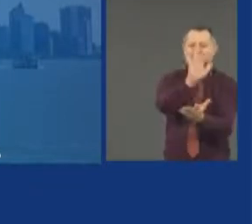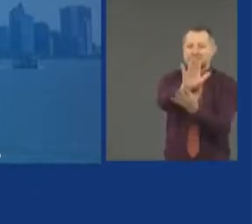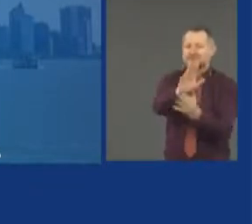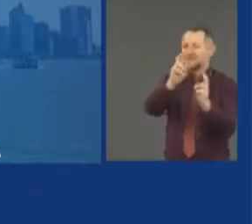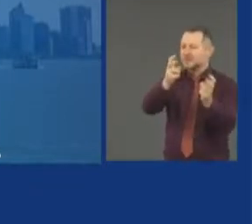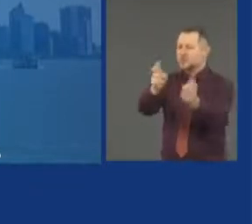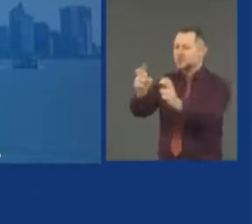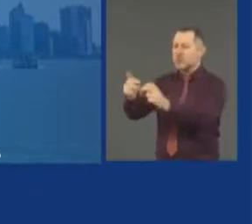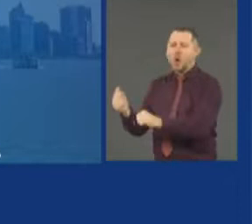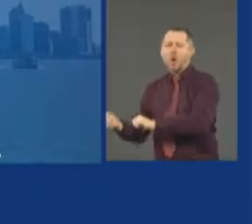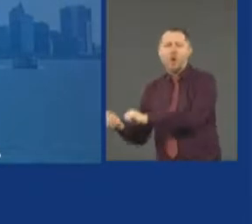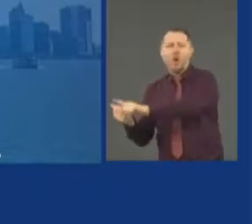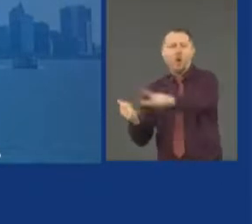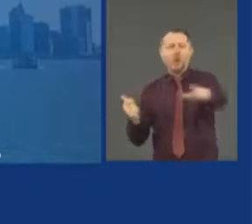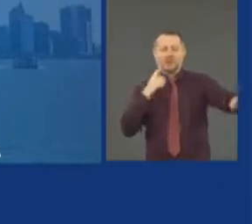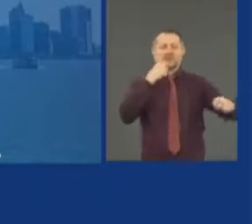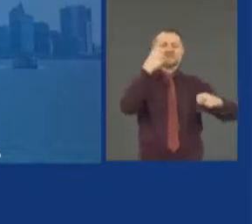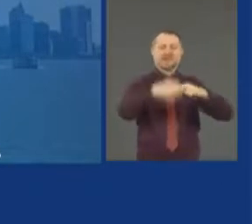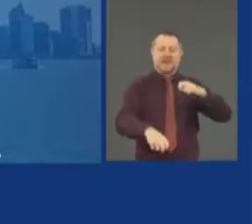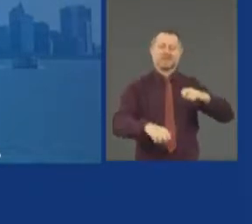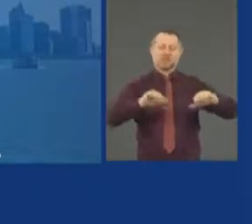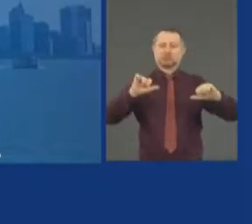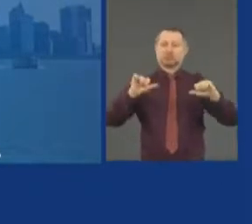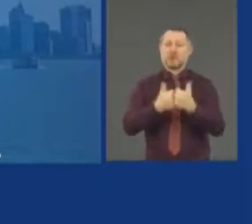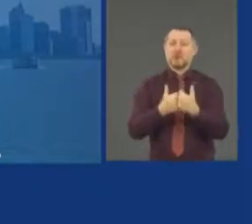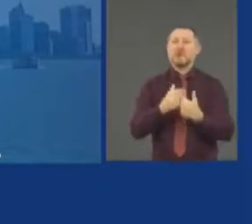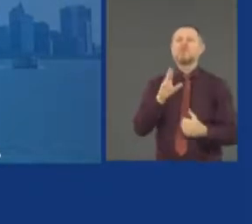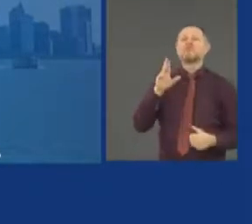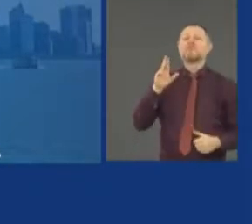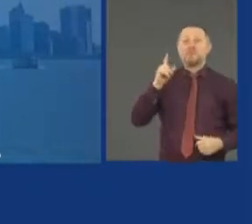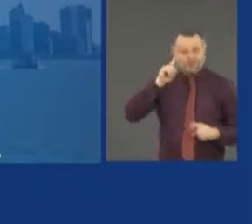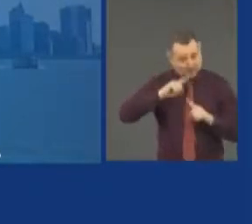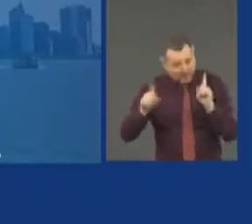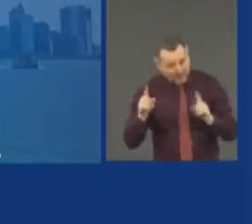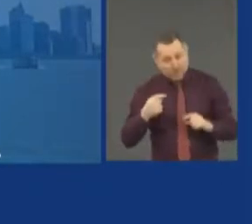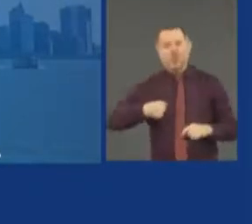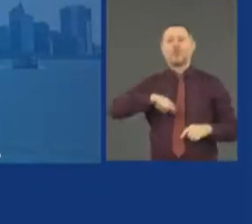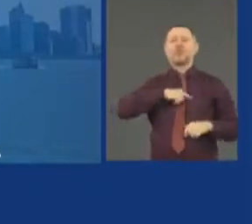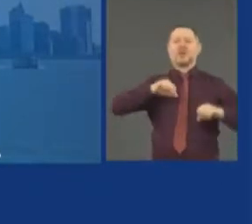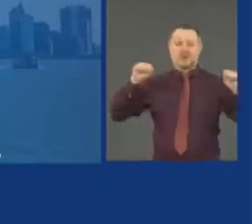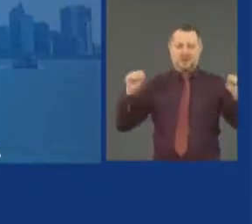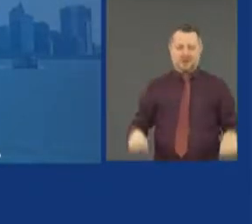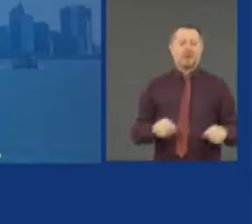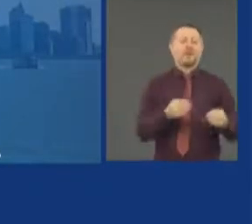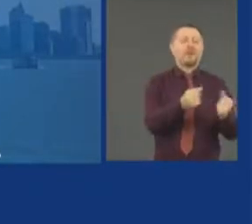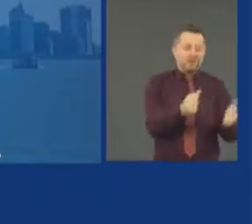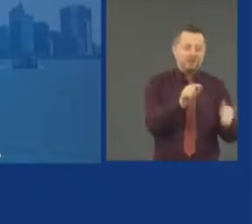But also all doable. Just